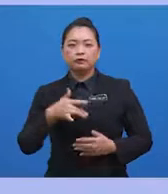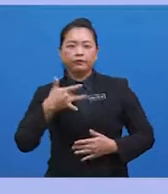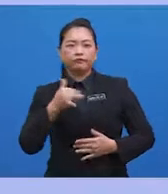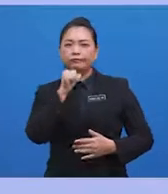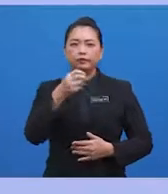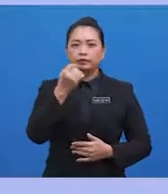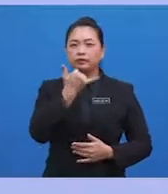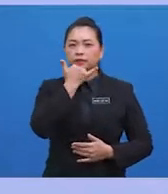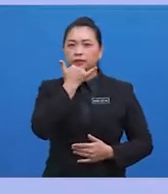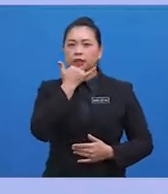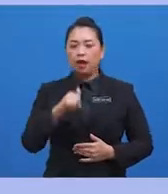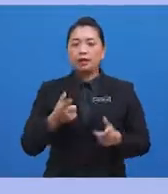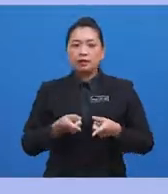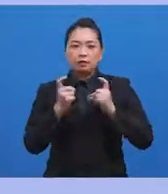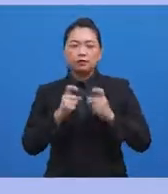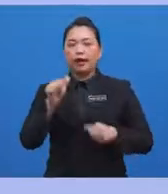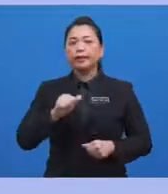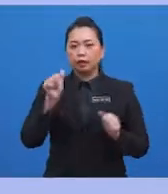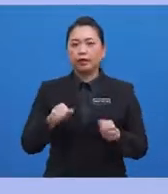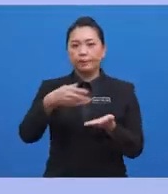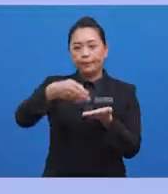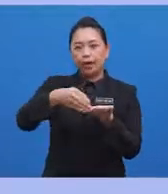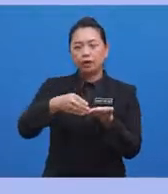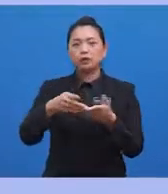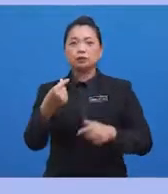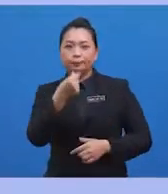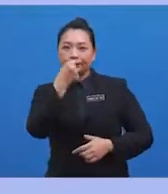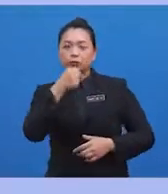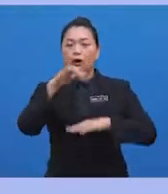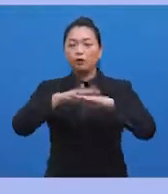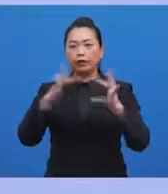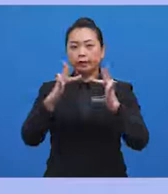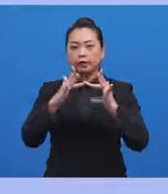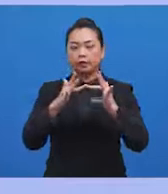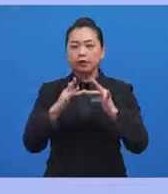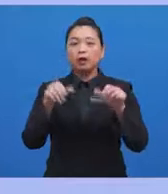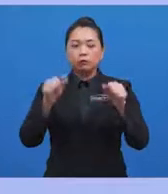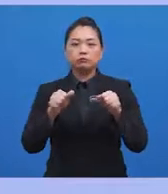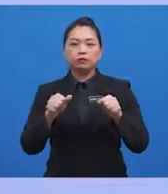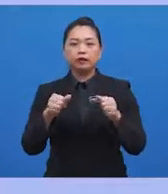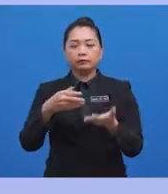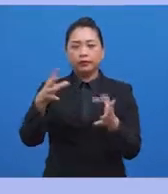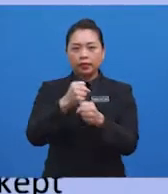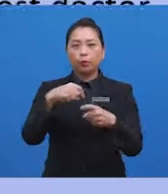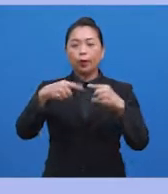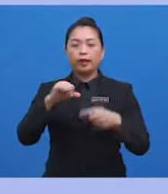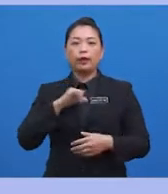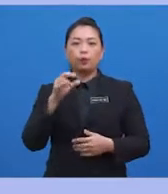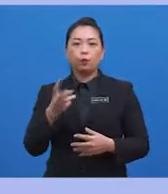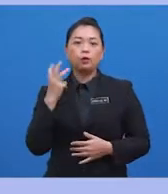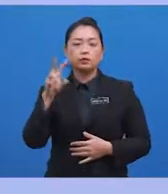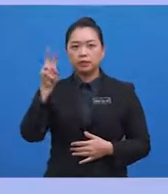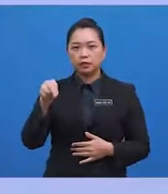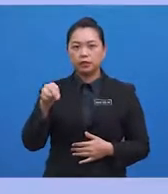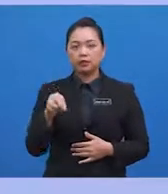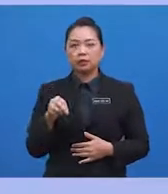boost. I soon learned that I could order the pills on the internet and have a supply whenever it was needed. Upon graduation,